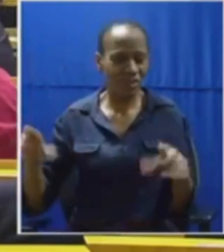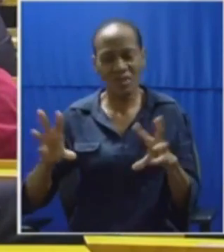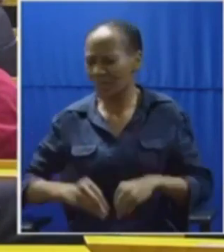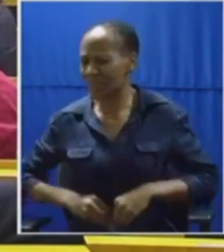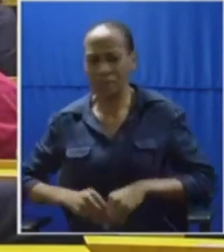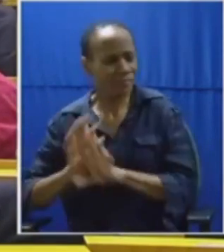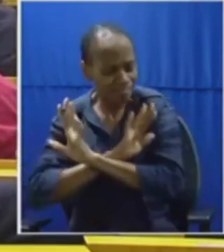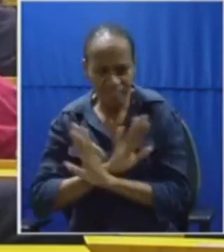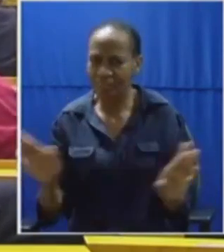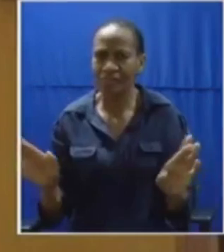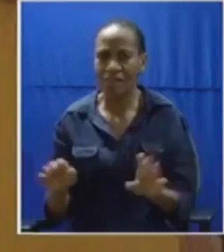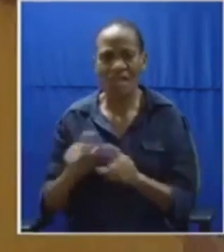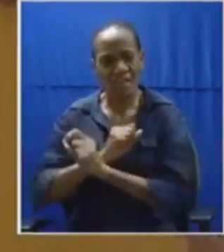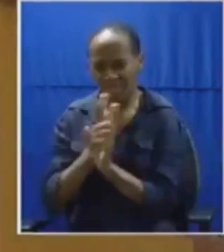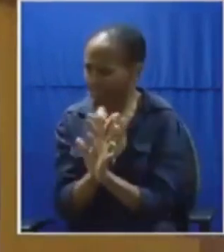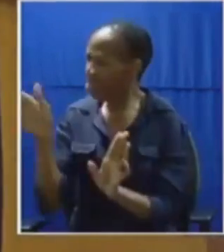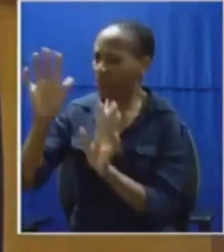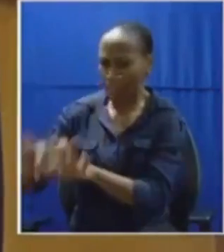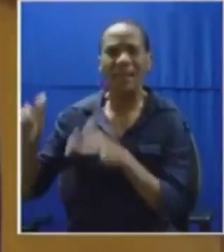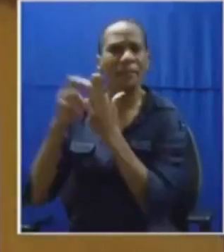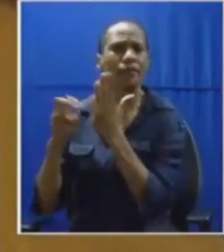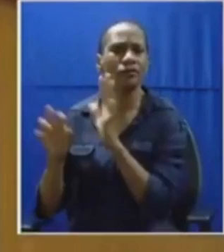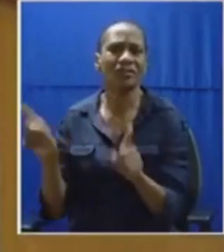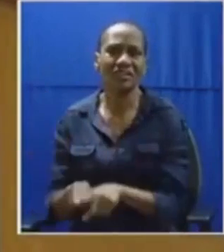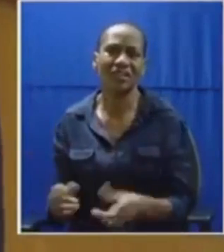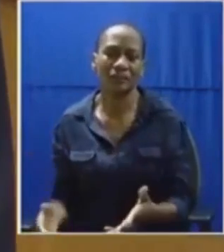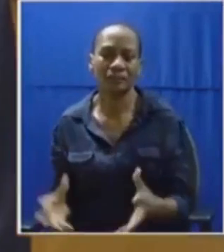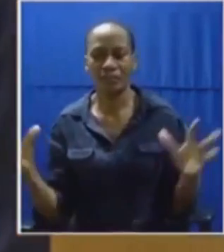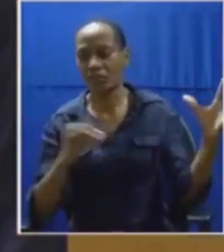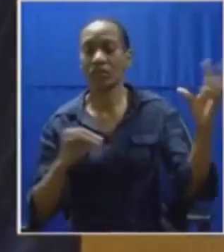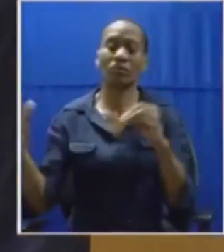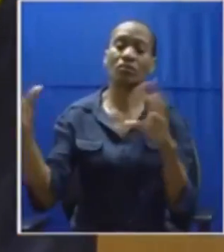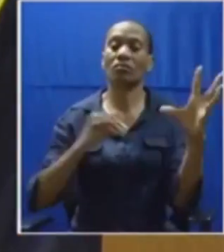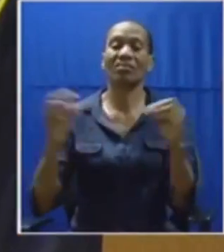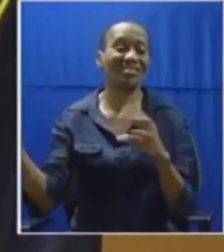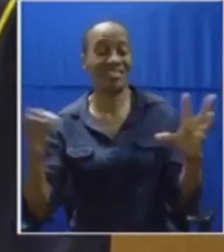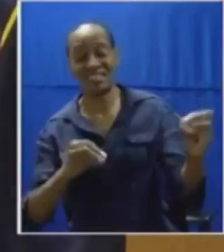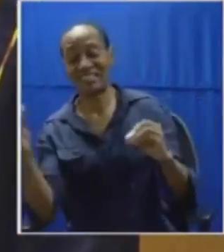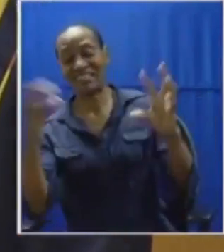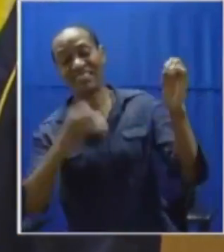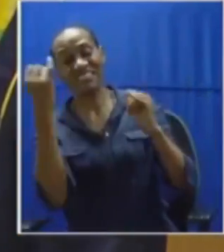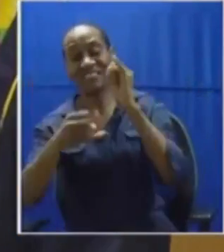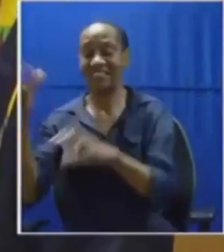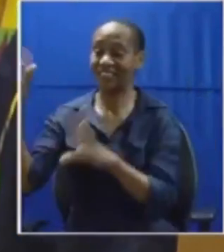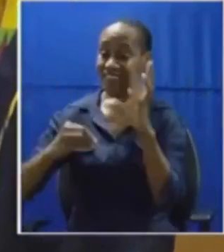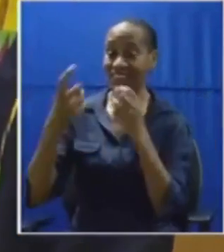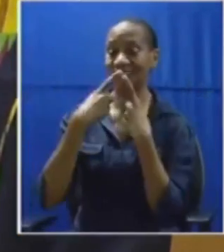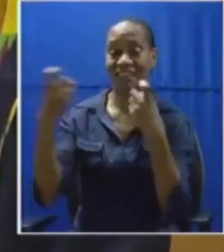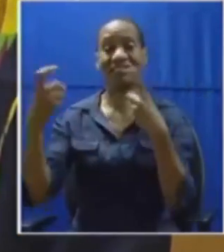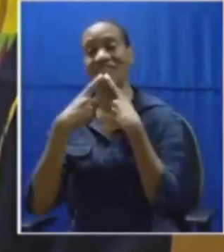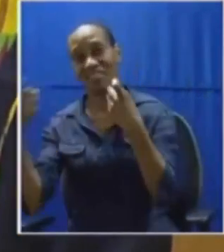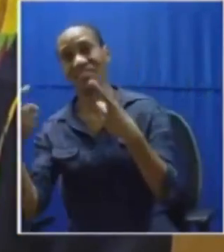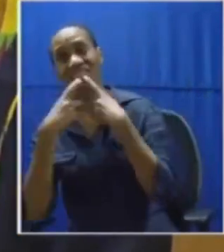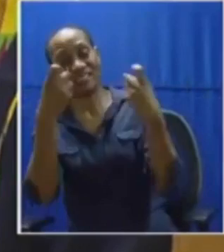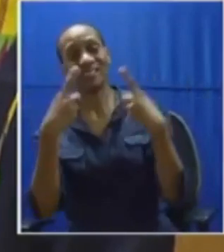unacceptable. It unparliamentary. It may not be allowed to reign at are not going to be disturbed here by a hairdresser at Siemens. Knowing